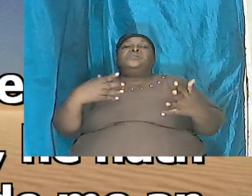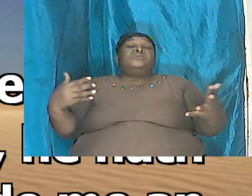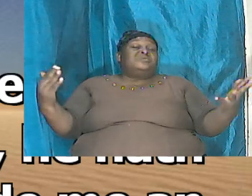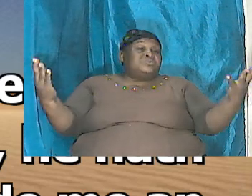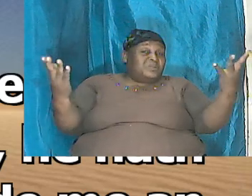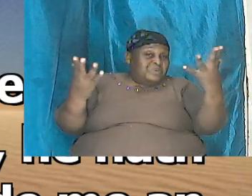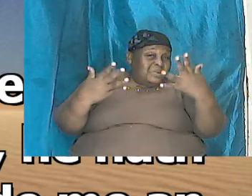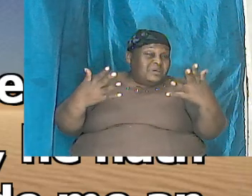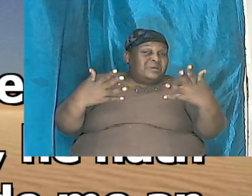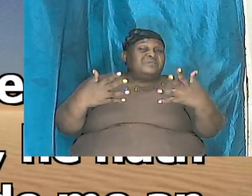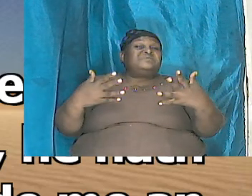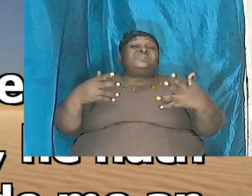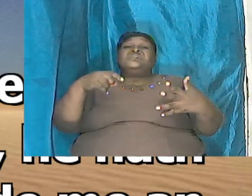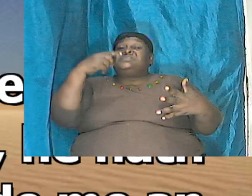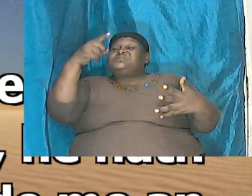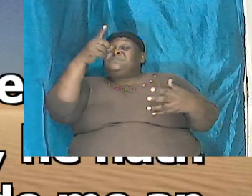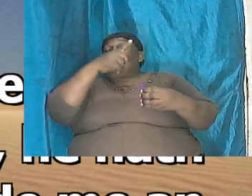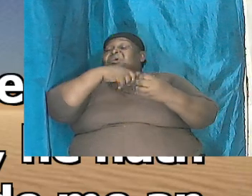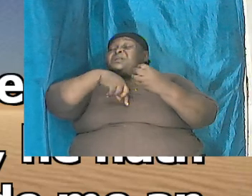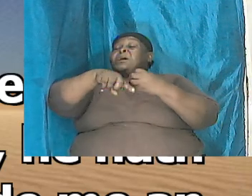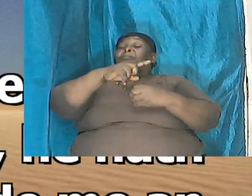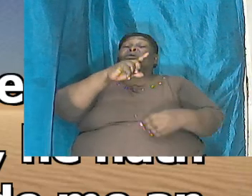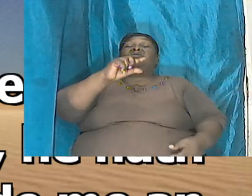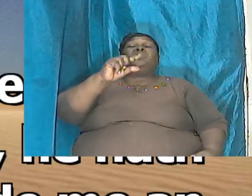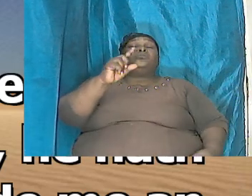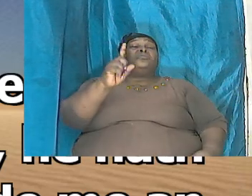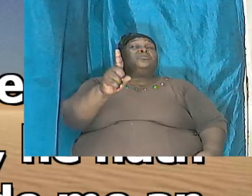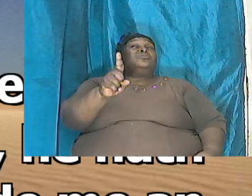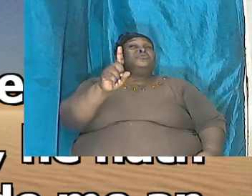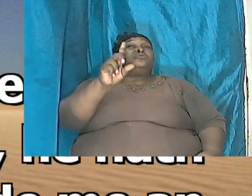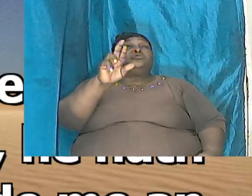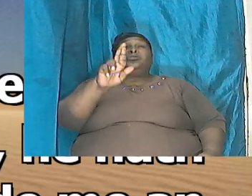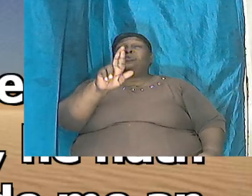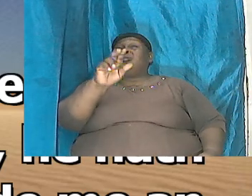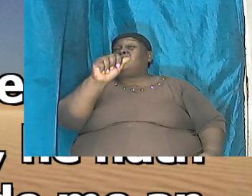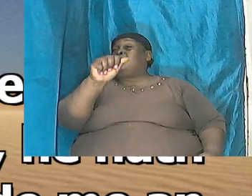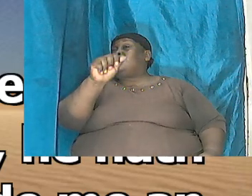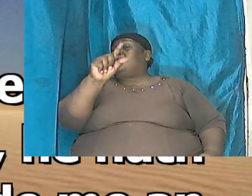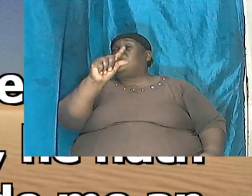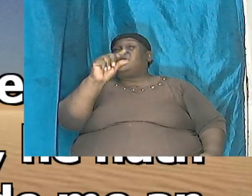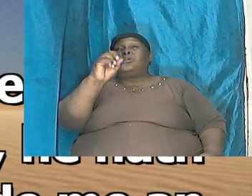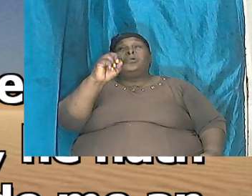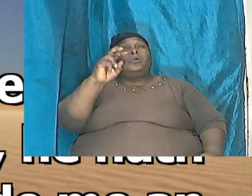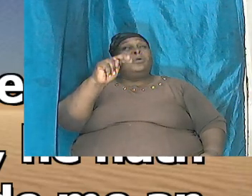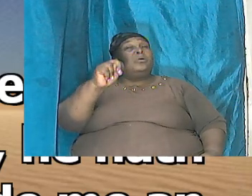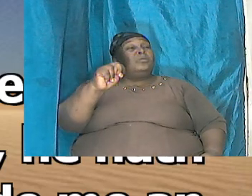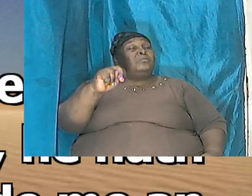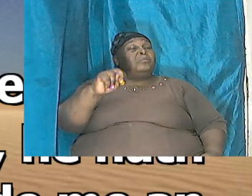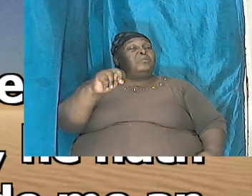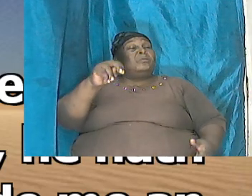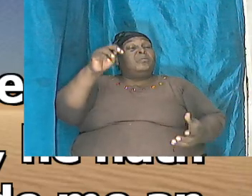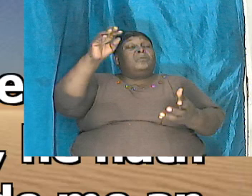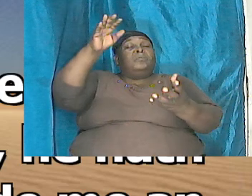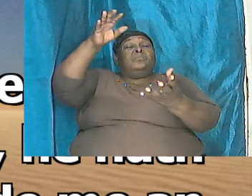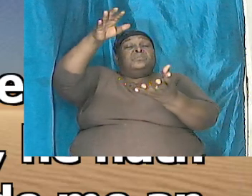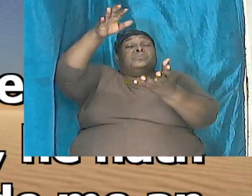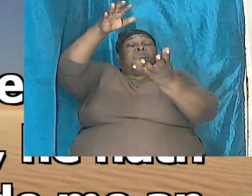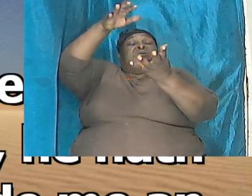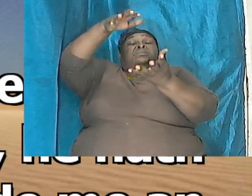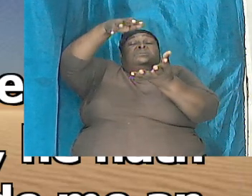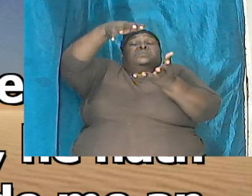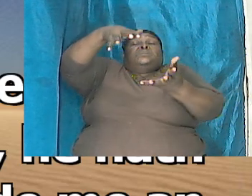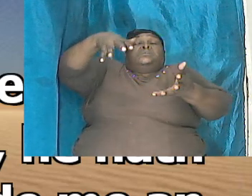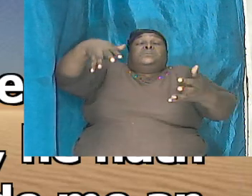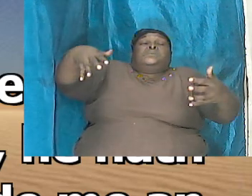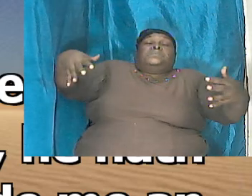is that he's talking about the dragon that world could have easily brothers and sisters been dinosaur if the world was around before it